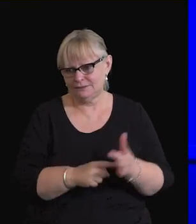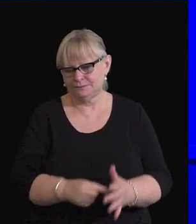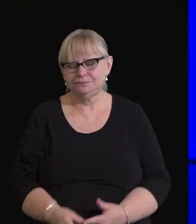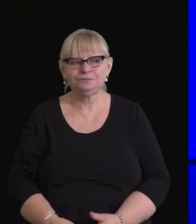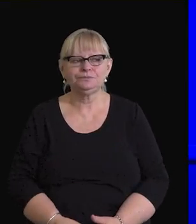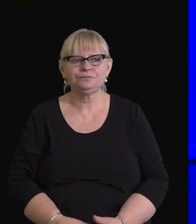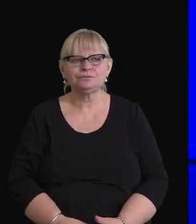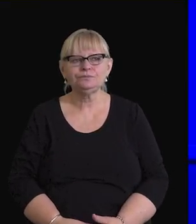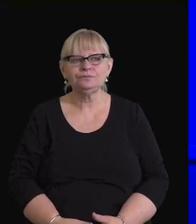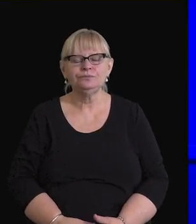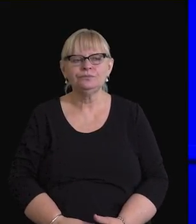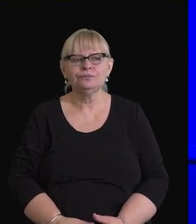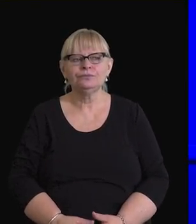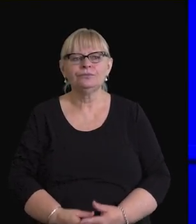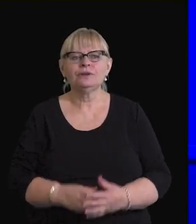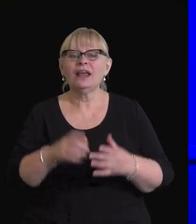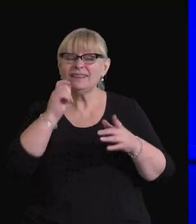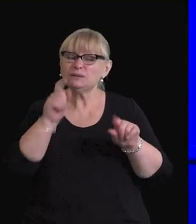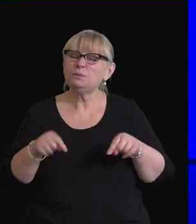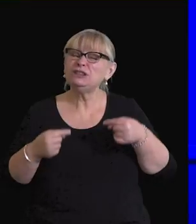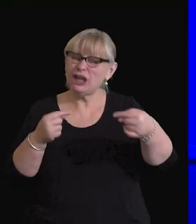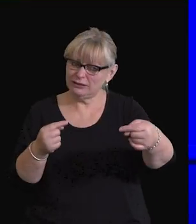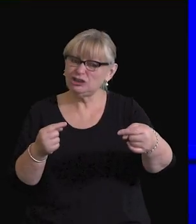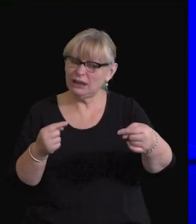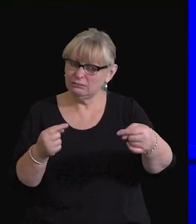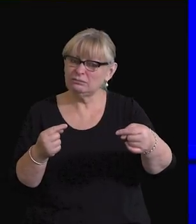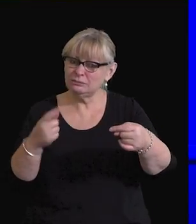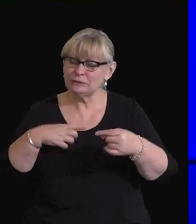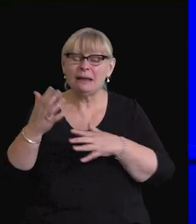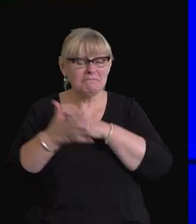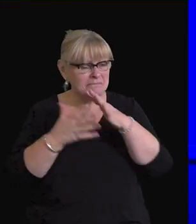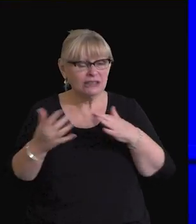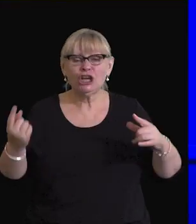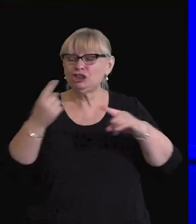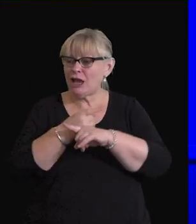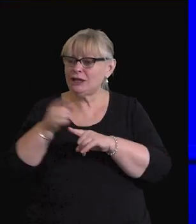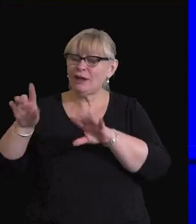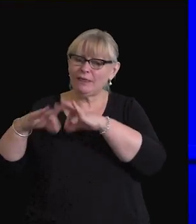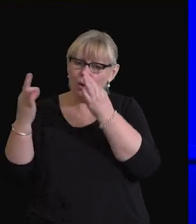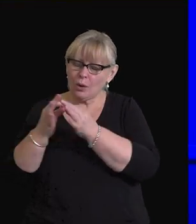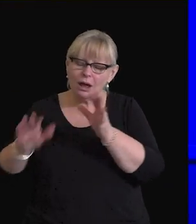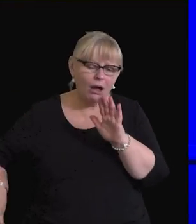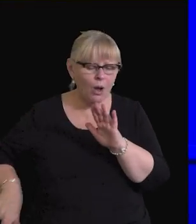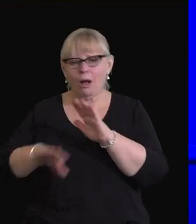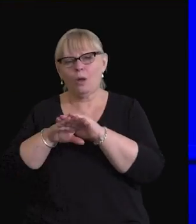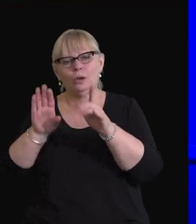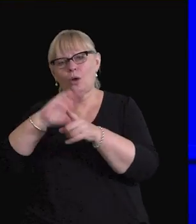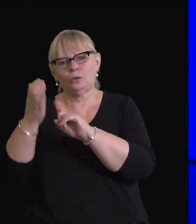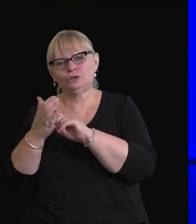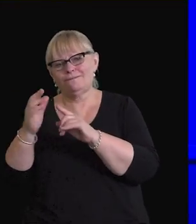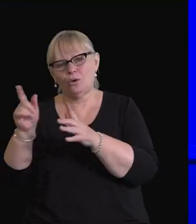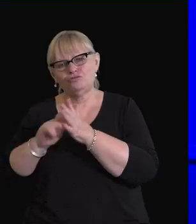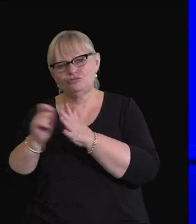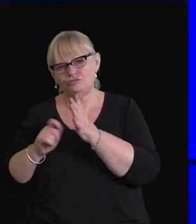Now, this is going to be massively challenging, because it means changing an organisation's whole culture of writing.